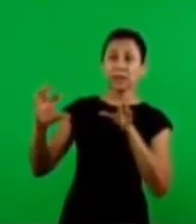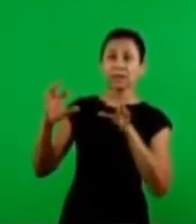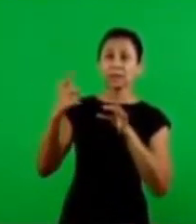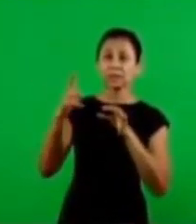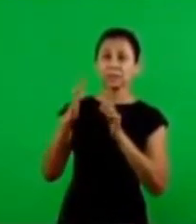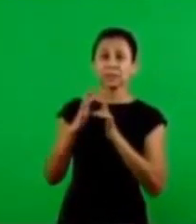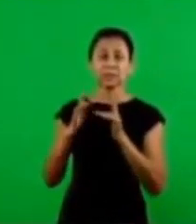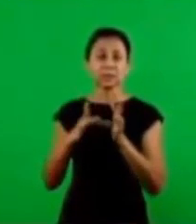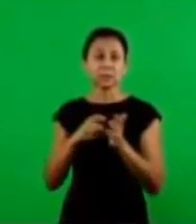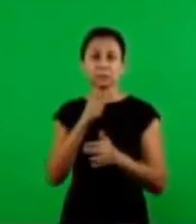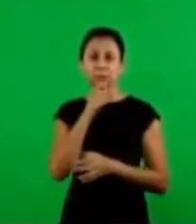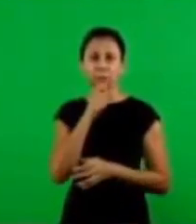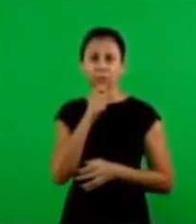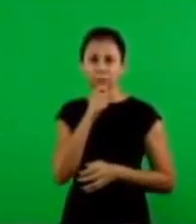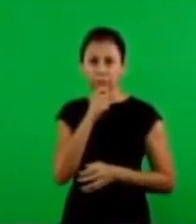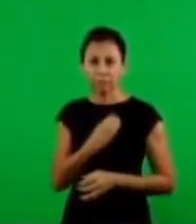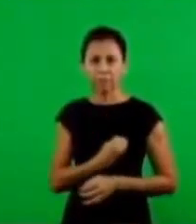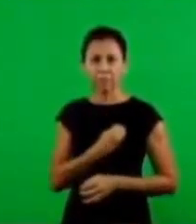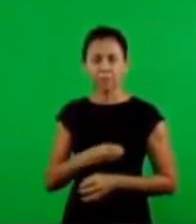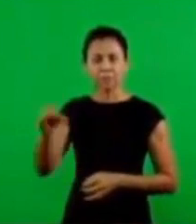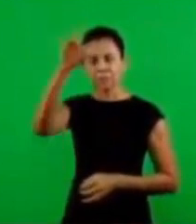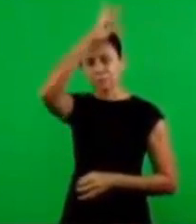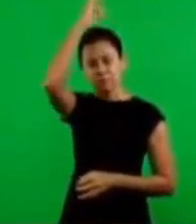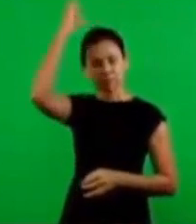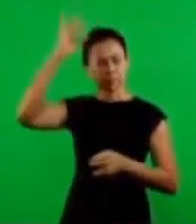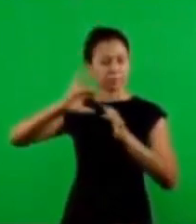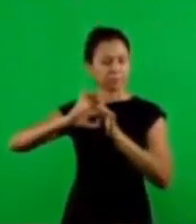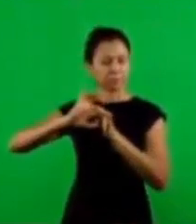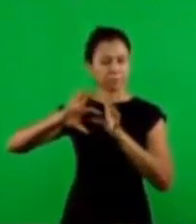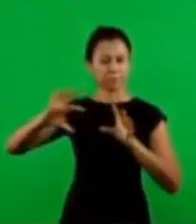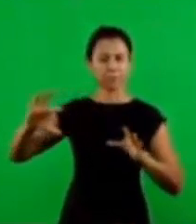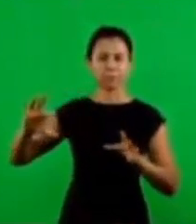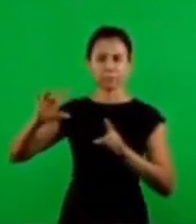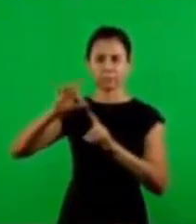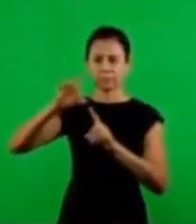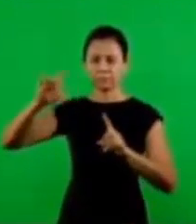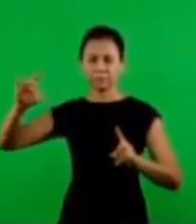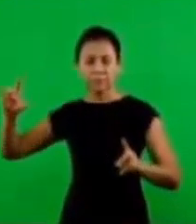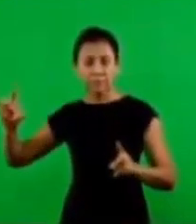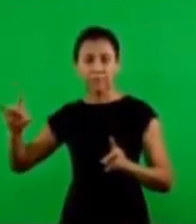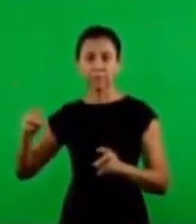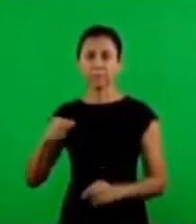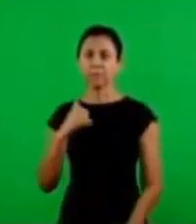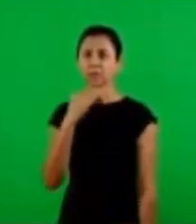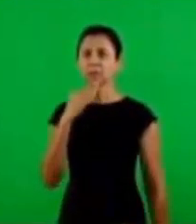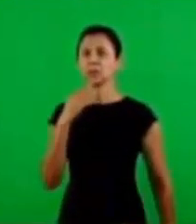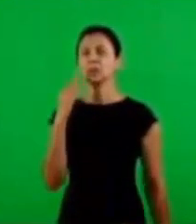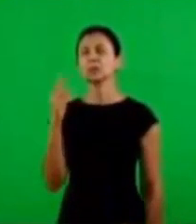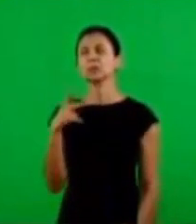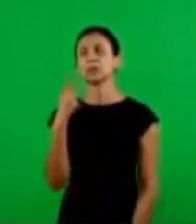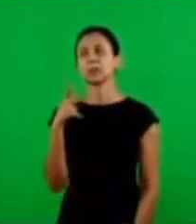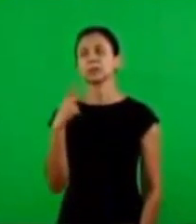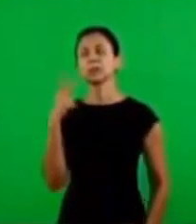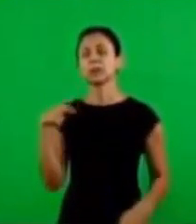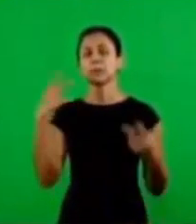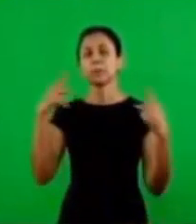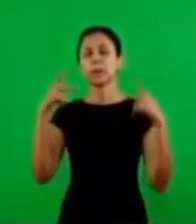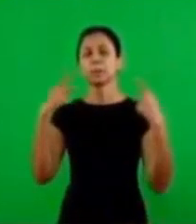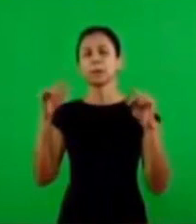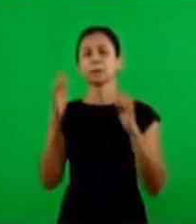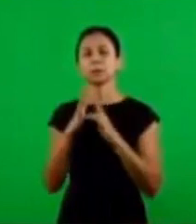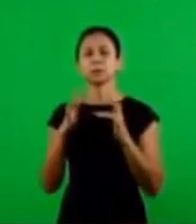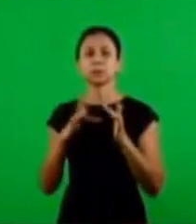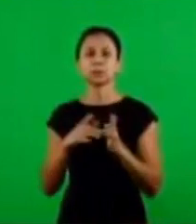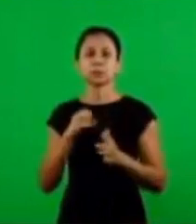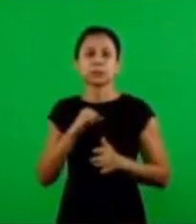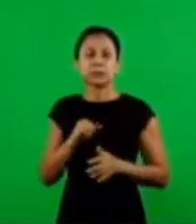jesus there is no fellowship without the presence of the holy spirit so it doesn't matter if we speak of jesus if the holy spirit